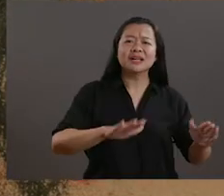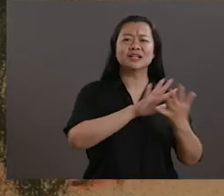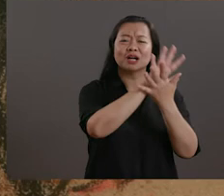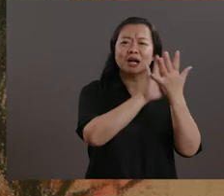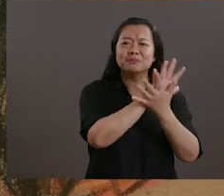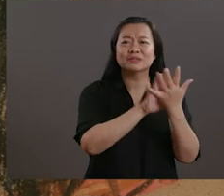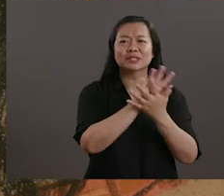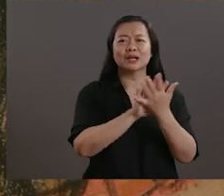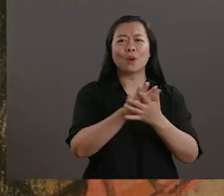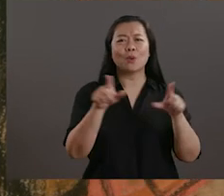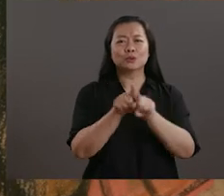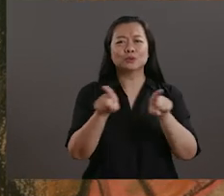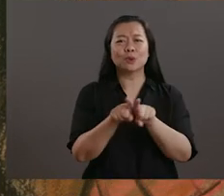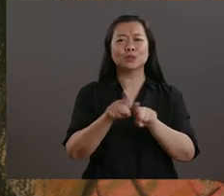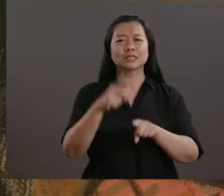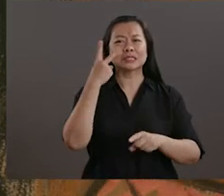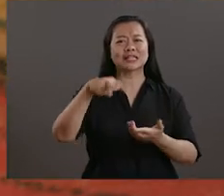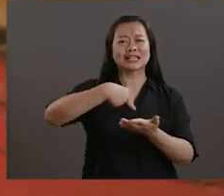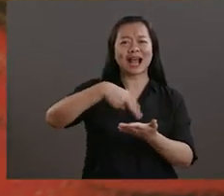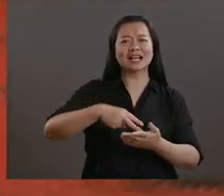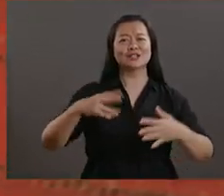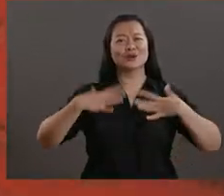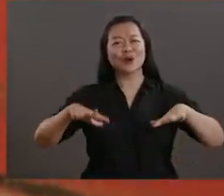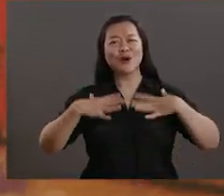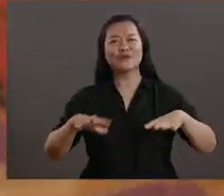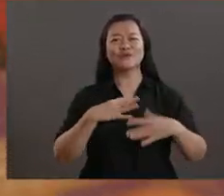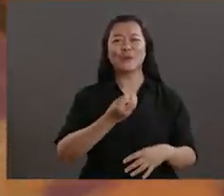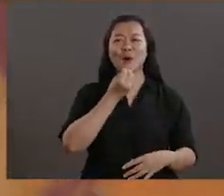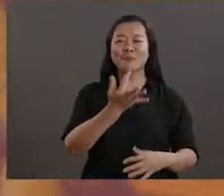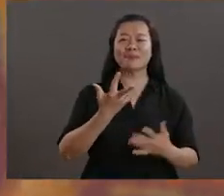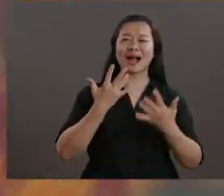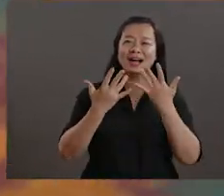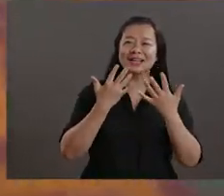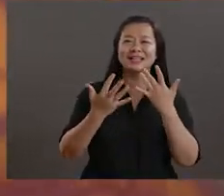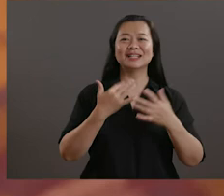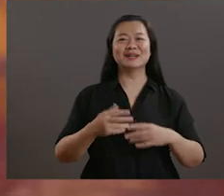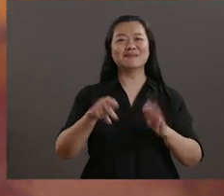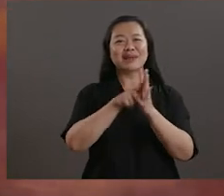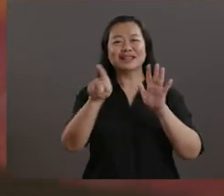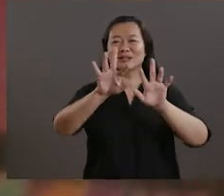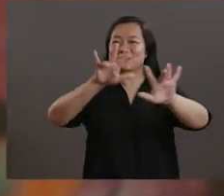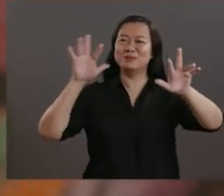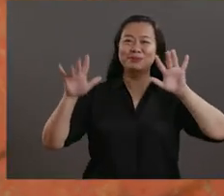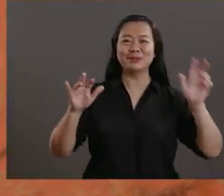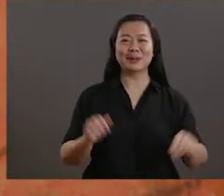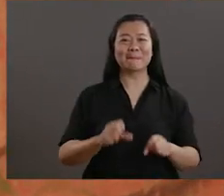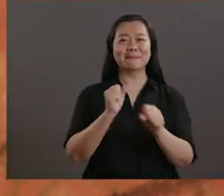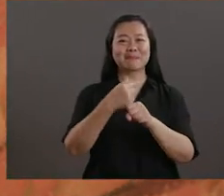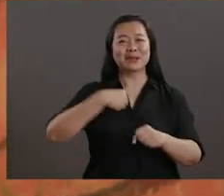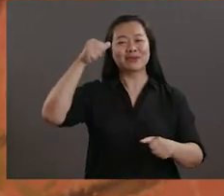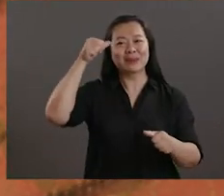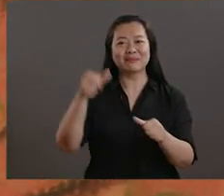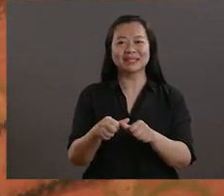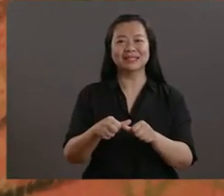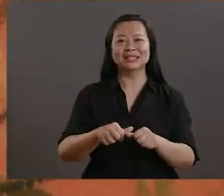And also, the warm colours and vivid patterns on the dancer's dress remind me of familiar motives from the region.